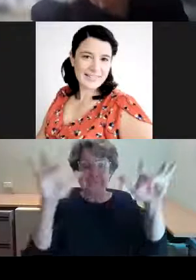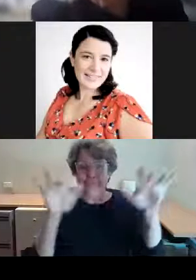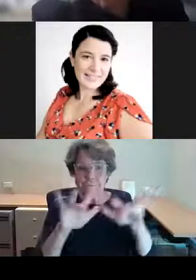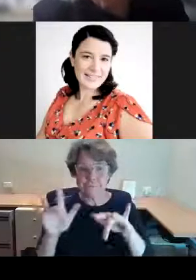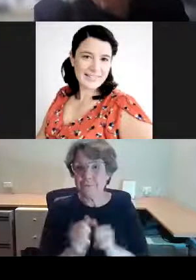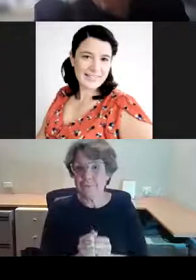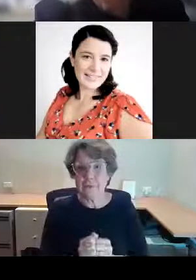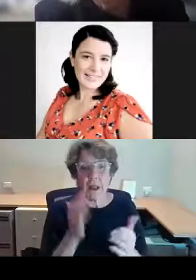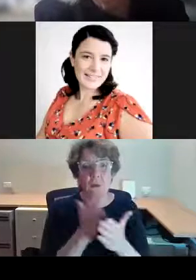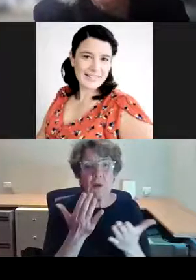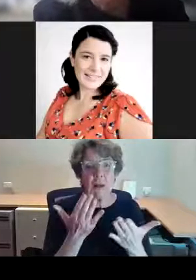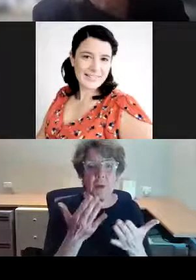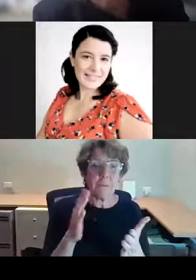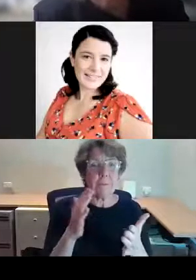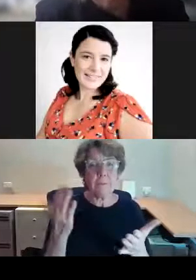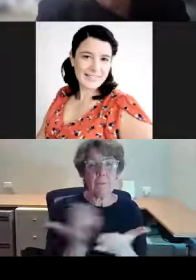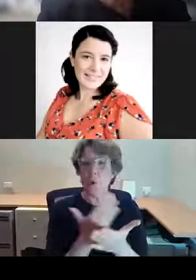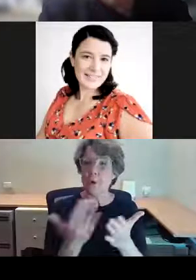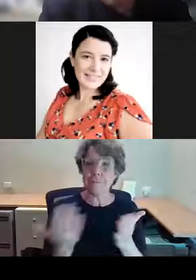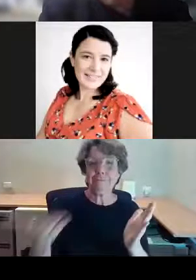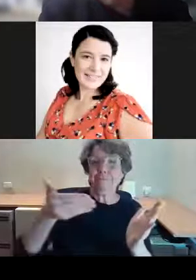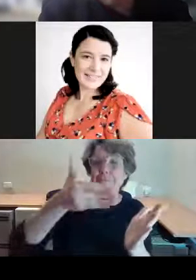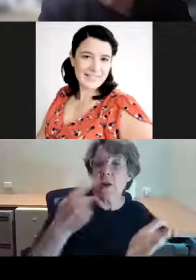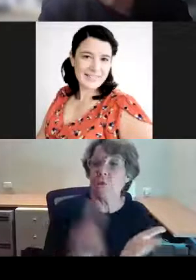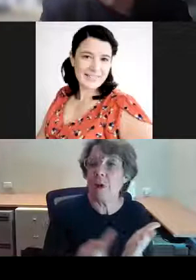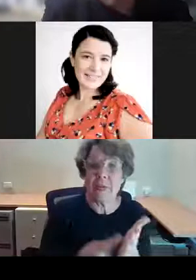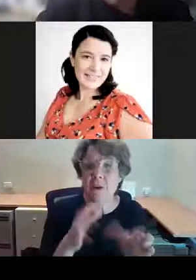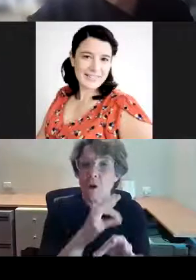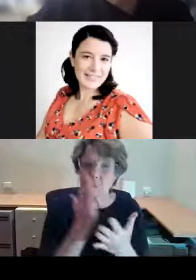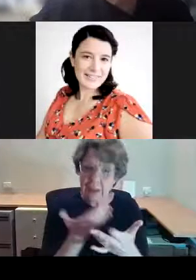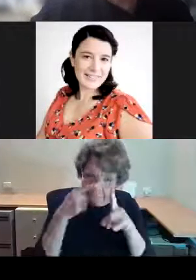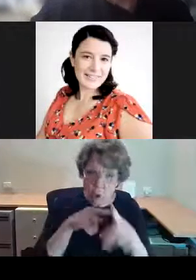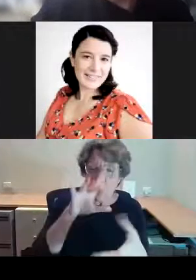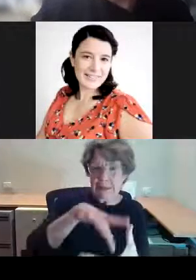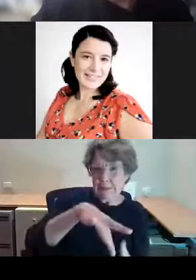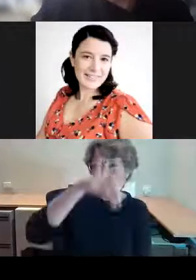allegorical and full of the meaning that Sydney Town Hall windows have.